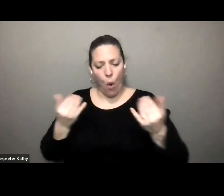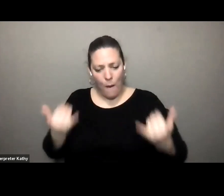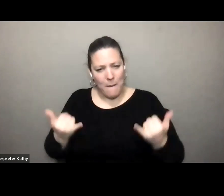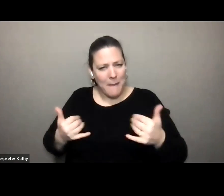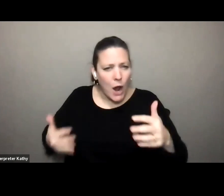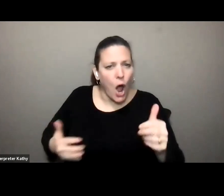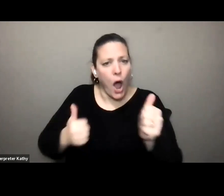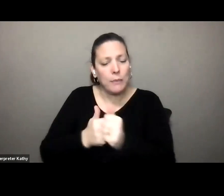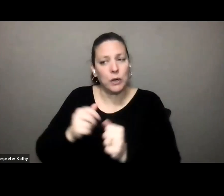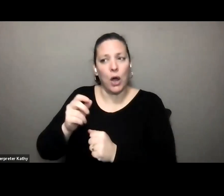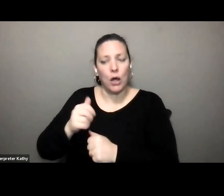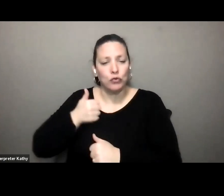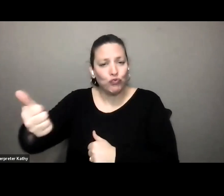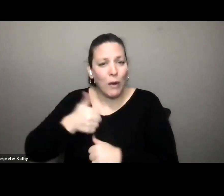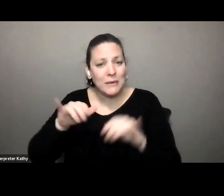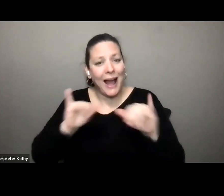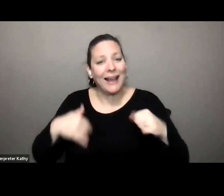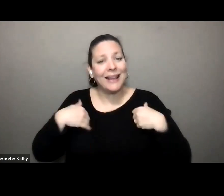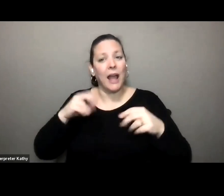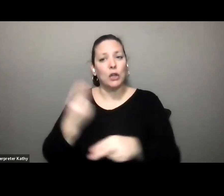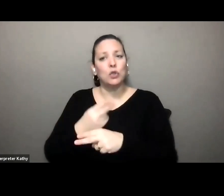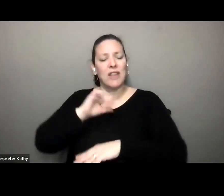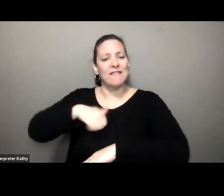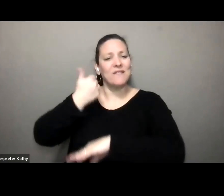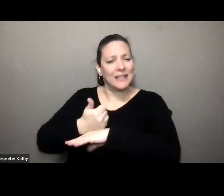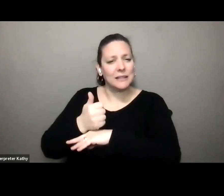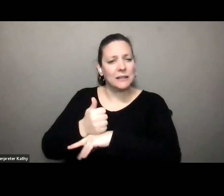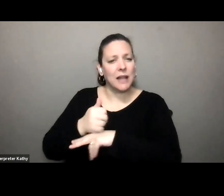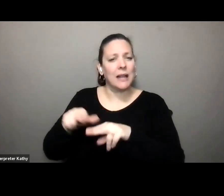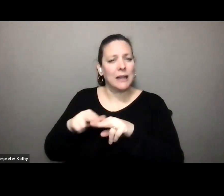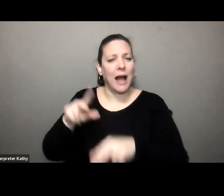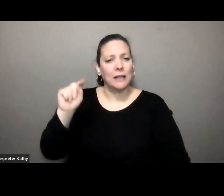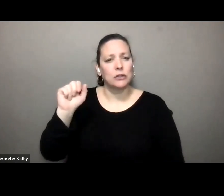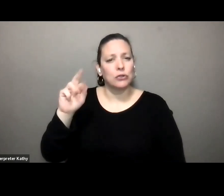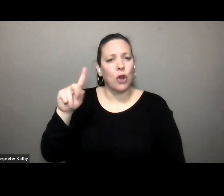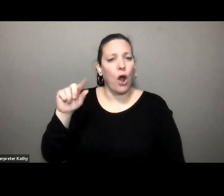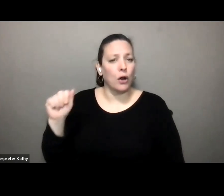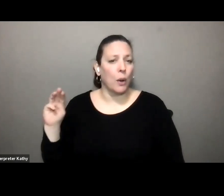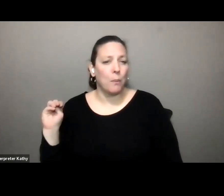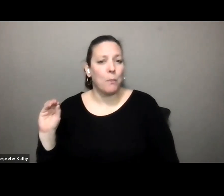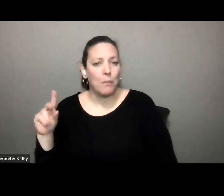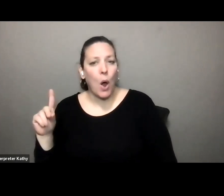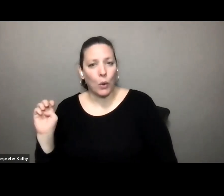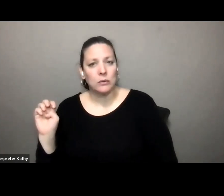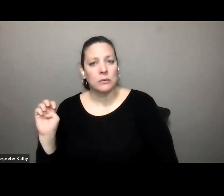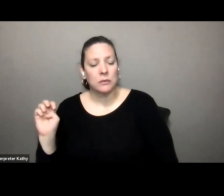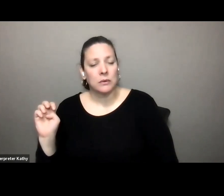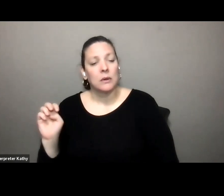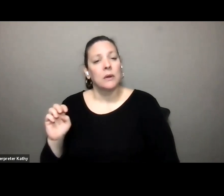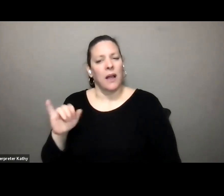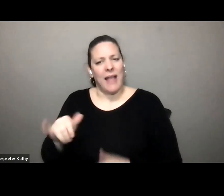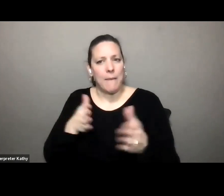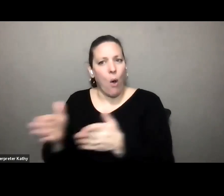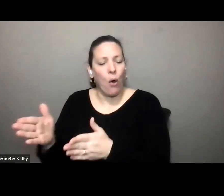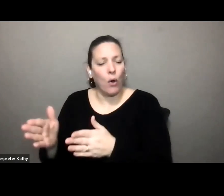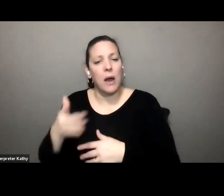might be able to use the fixed routes more fixed line title more because um a lot of my challenges